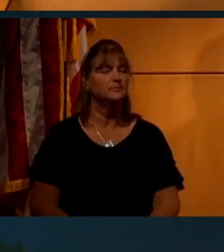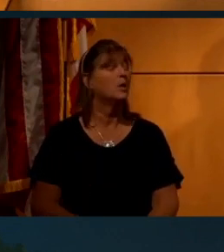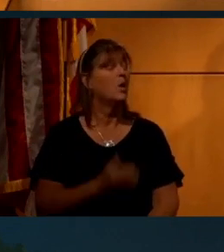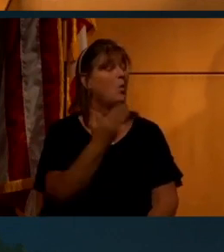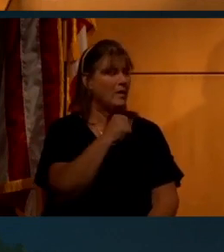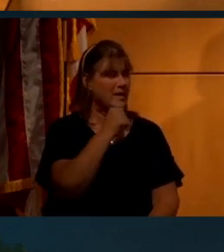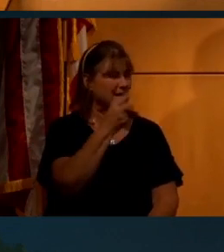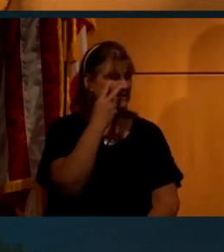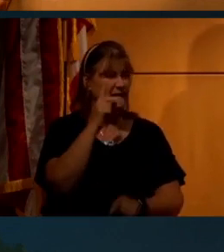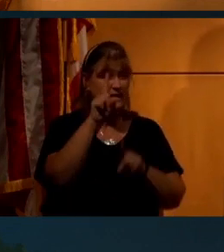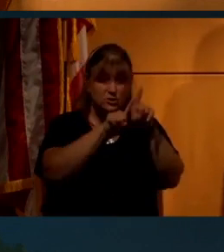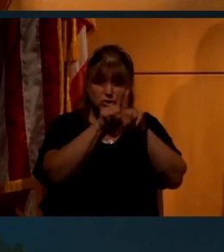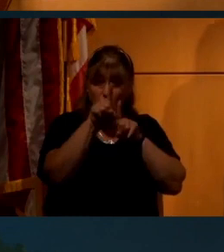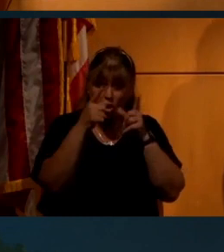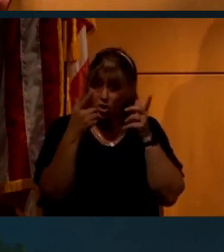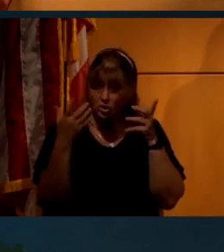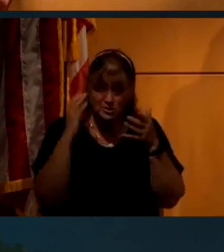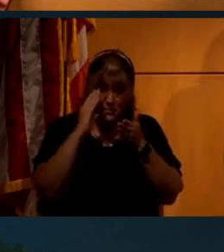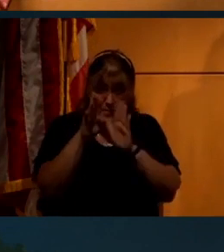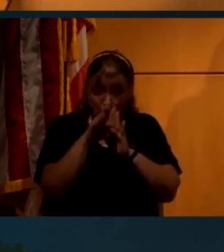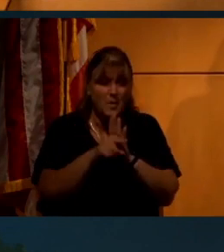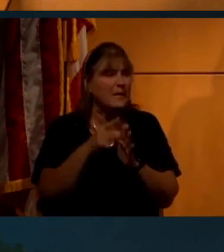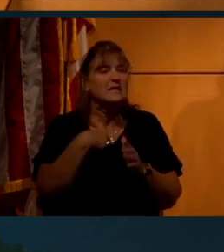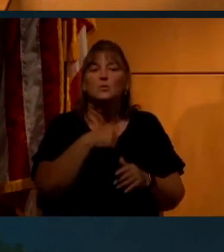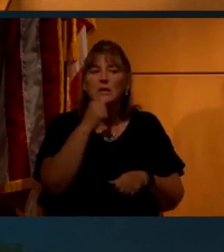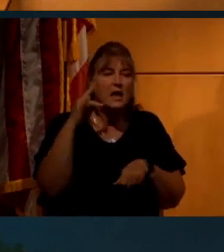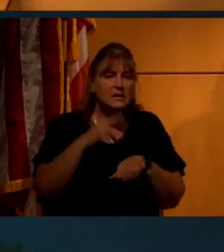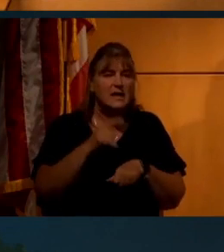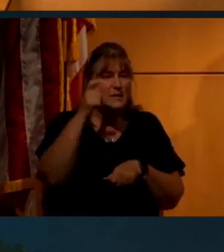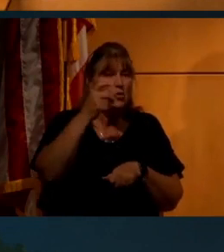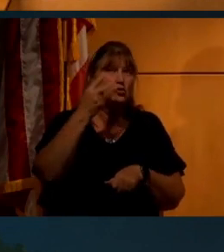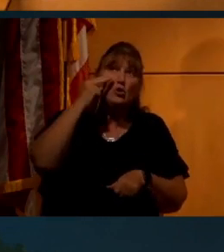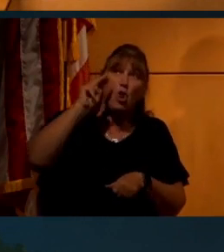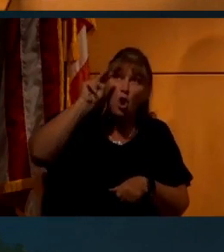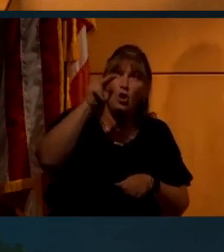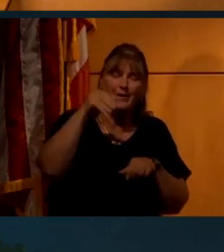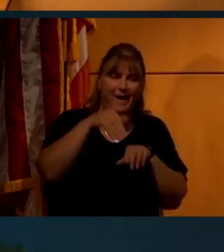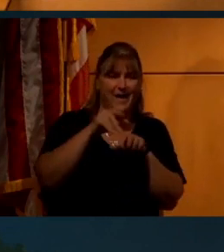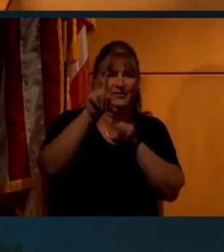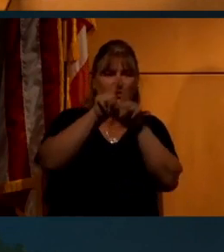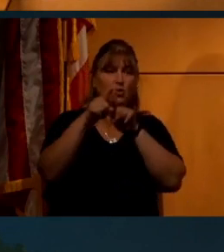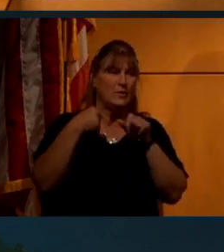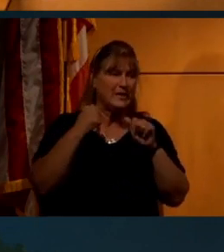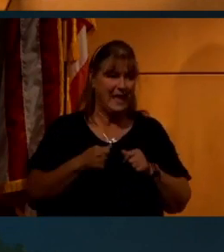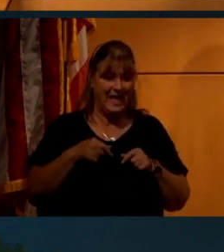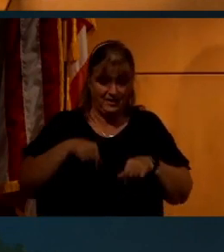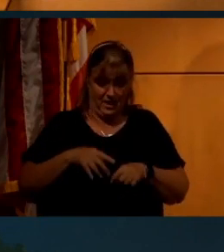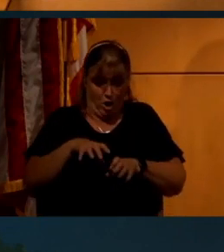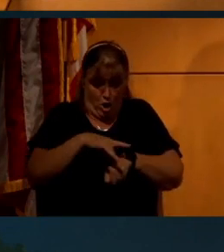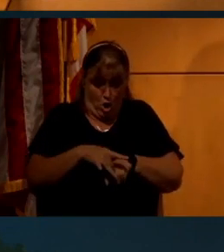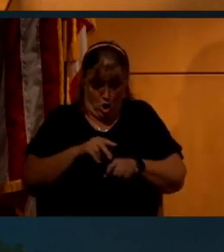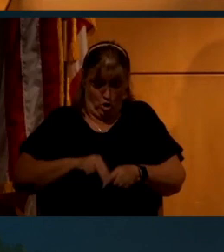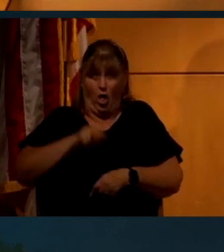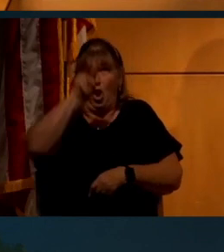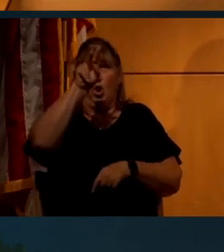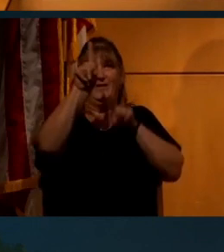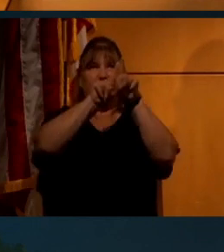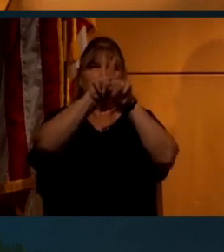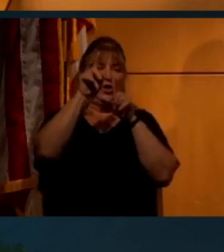Why don't you see stars in the Apollo images? It's because we didn't go to the moon to look at the stars. We can do that from Earth. That's easy.